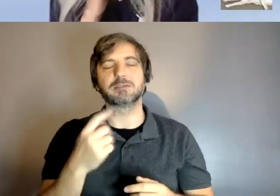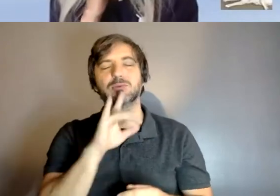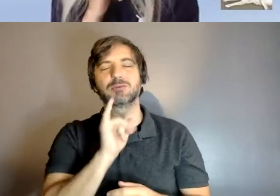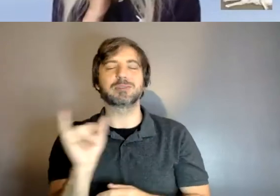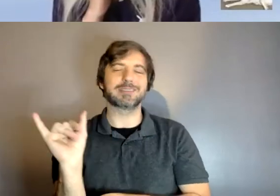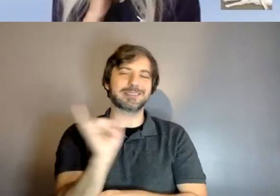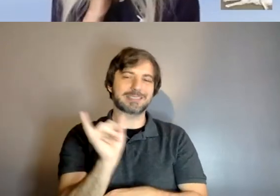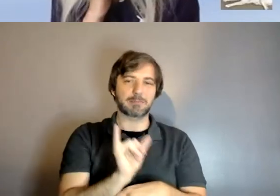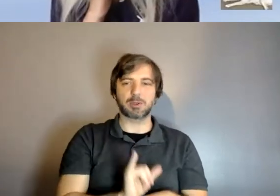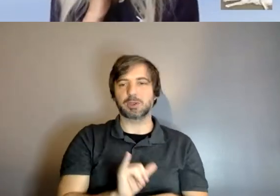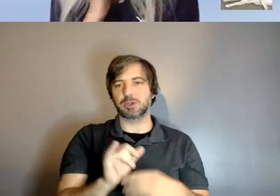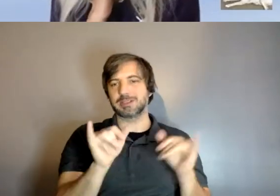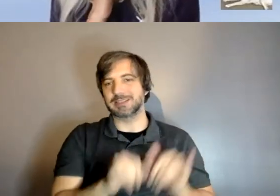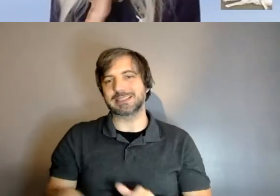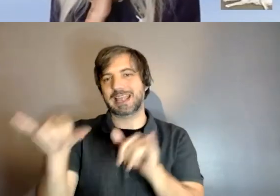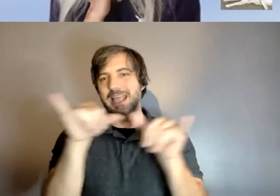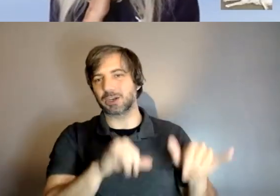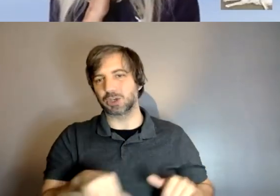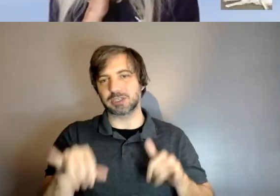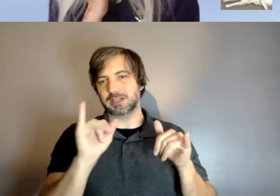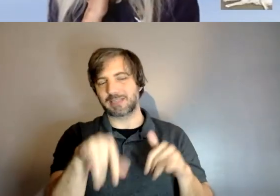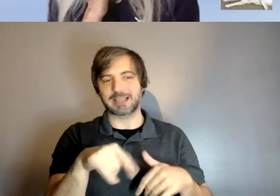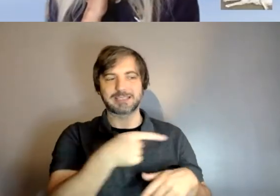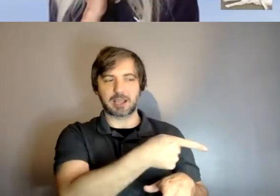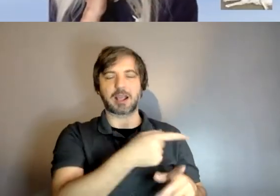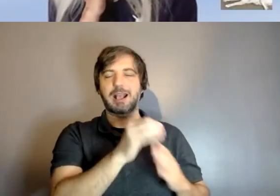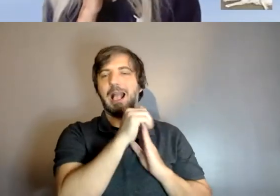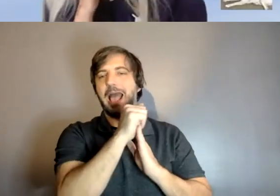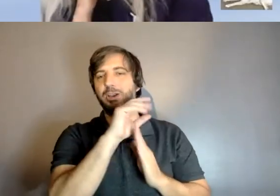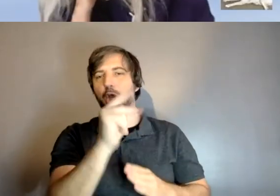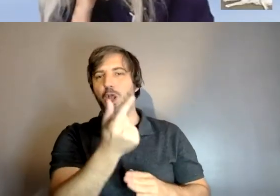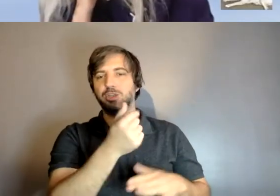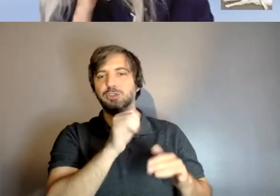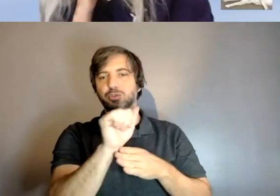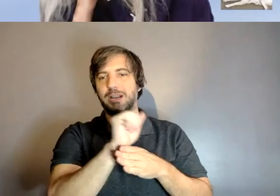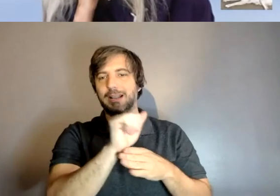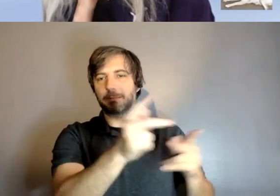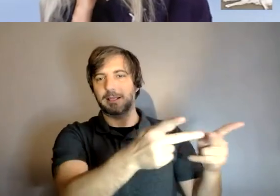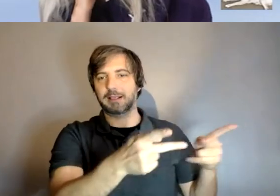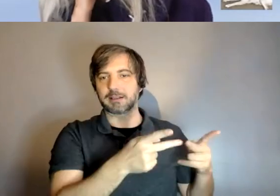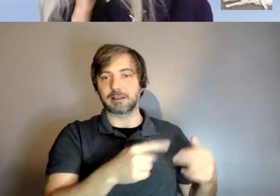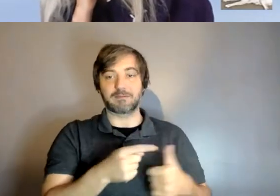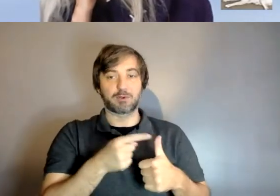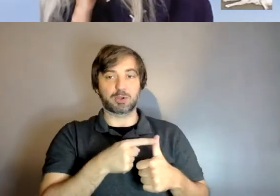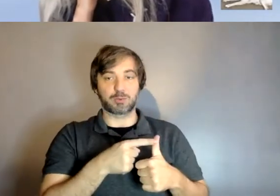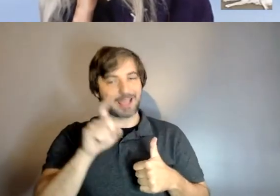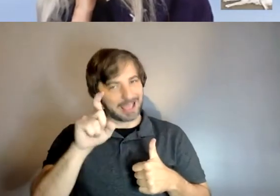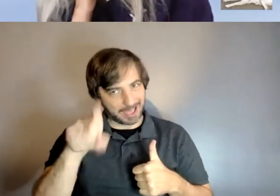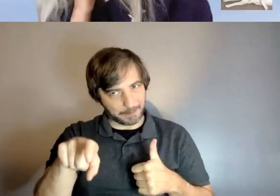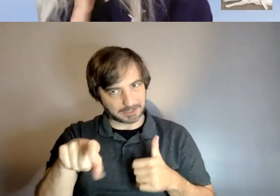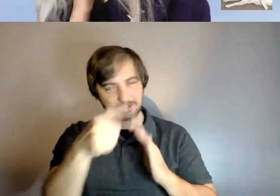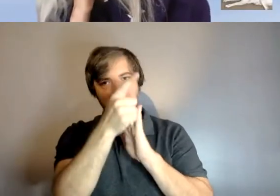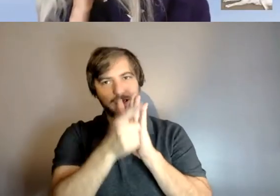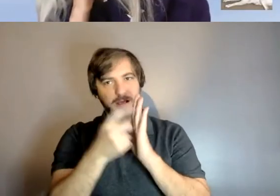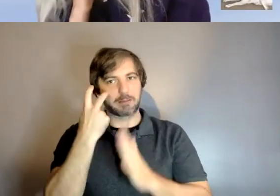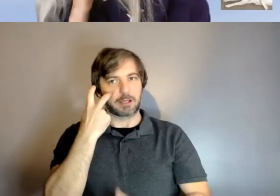standards that are set forth by by guide dog training facilities um for one you do need to be legally blind and then like